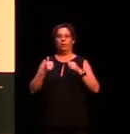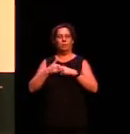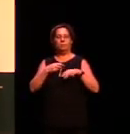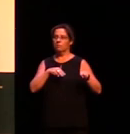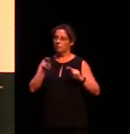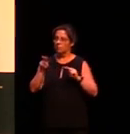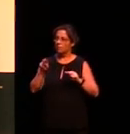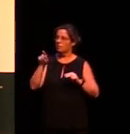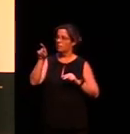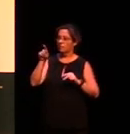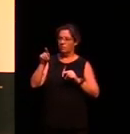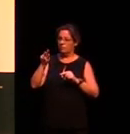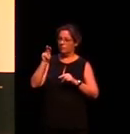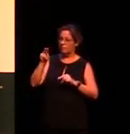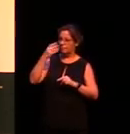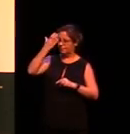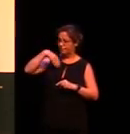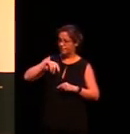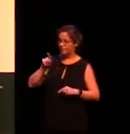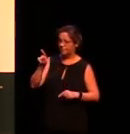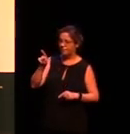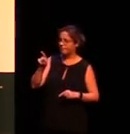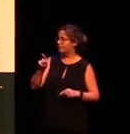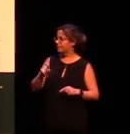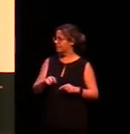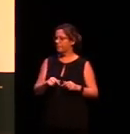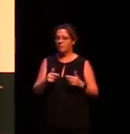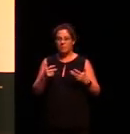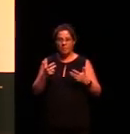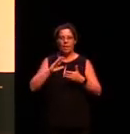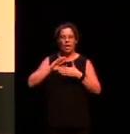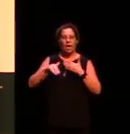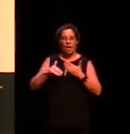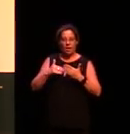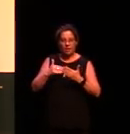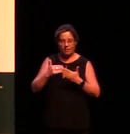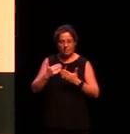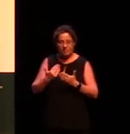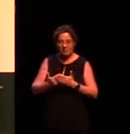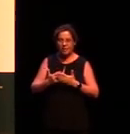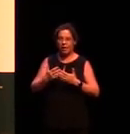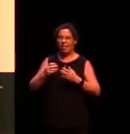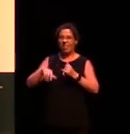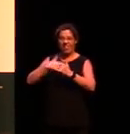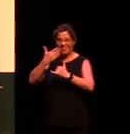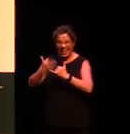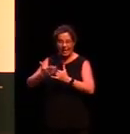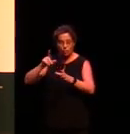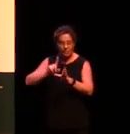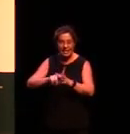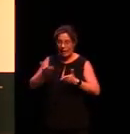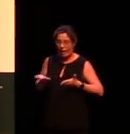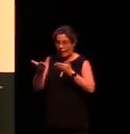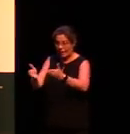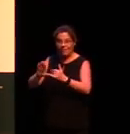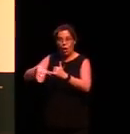and we still didn't know and we were wondering. But somehow Rachel had managed to get through the year without coming to many lectures at